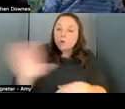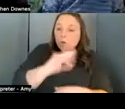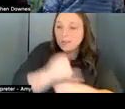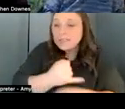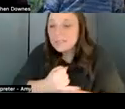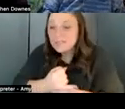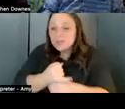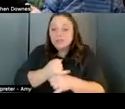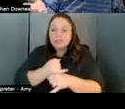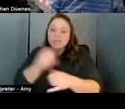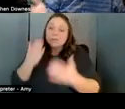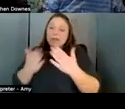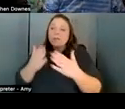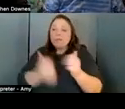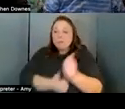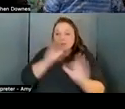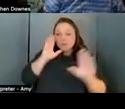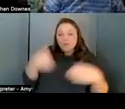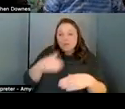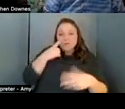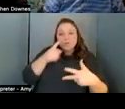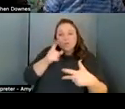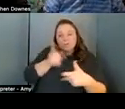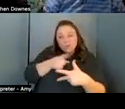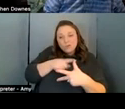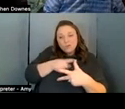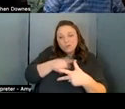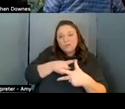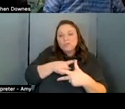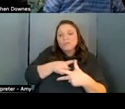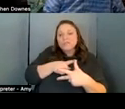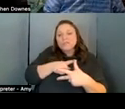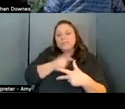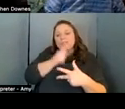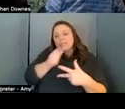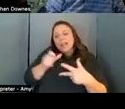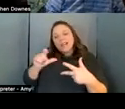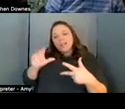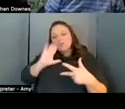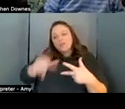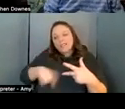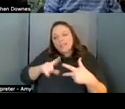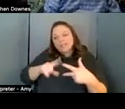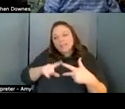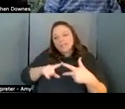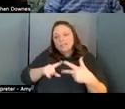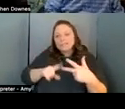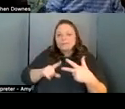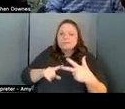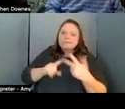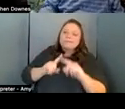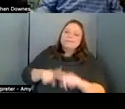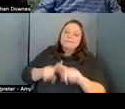probably you're most focused on the first less so on the second and then depending um